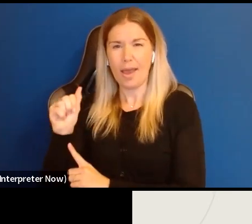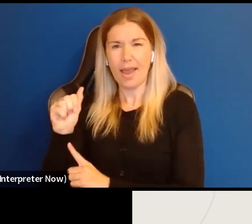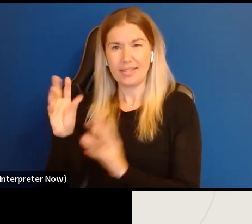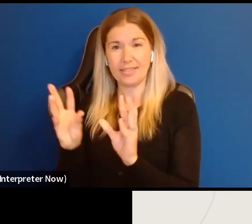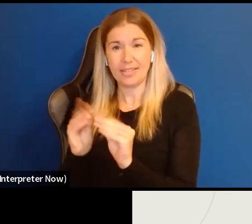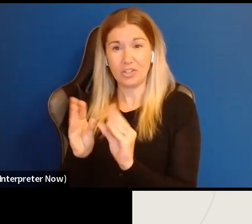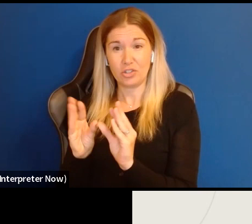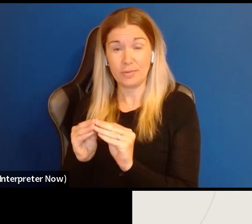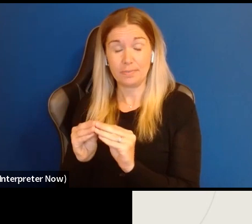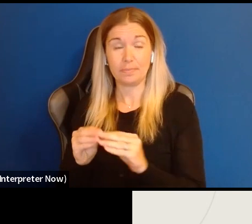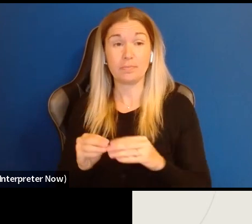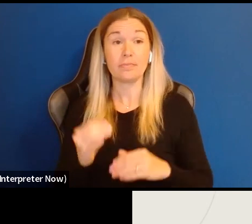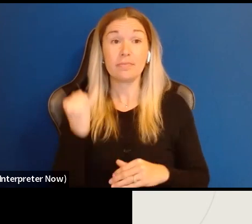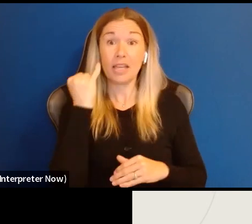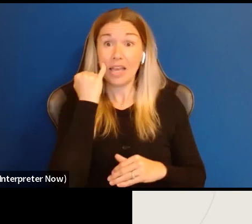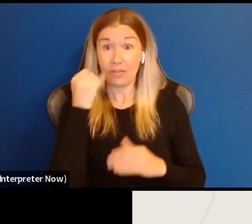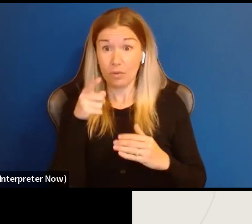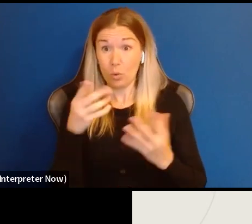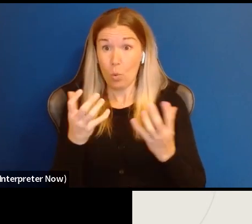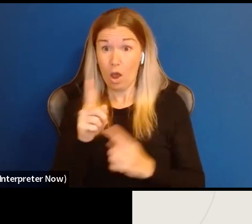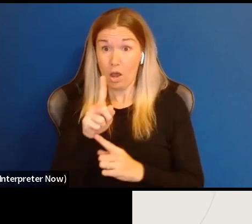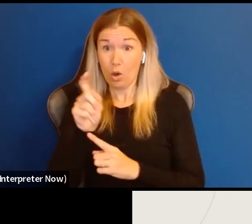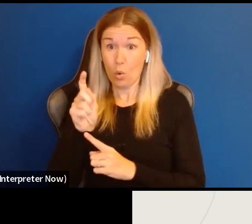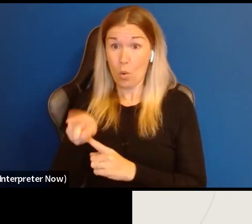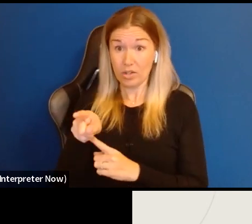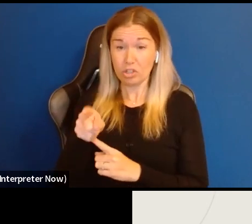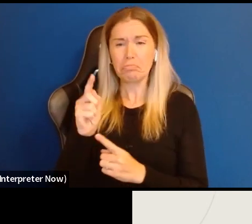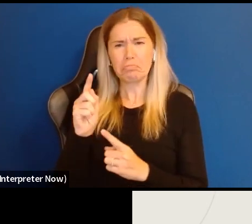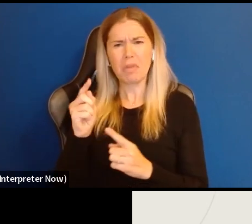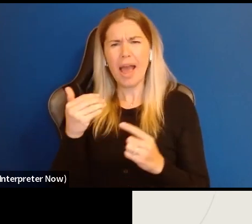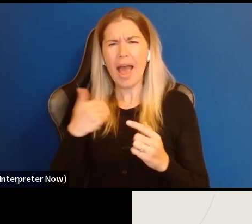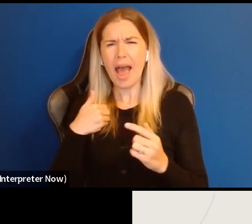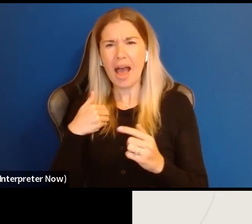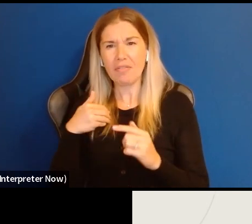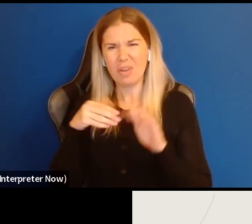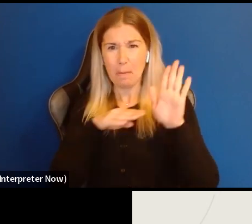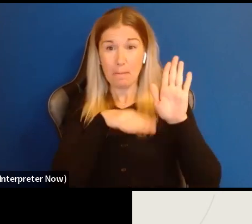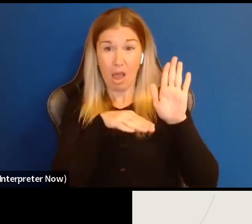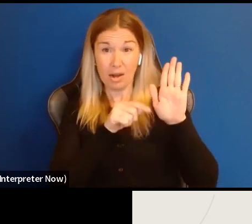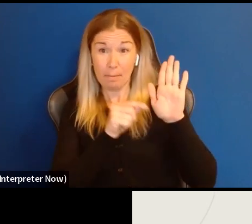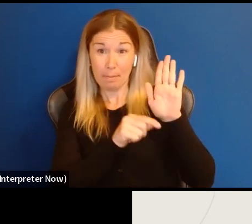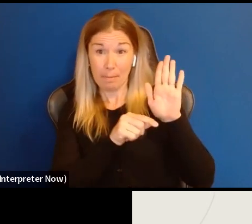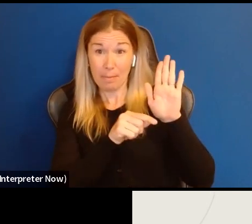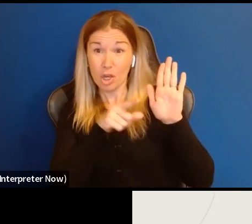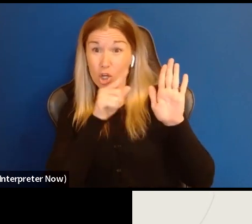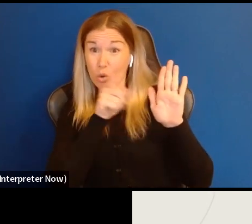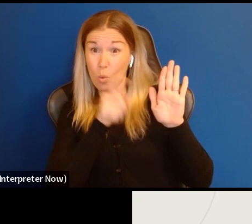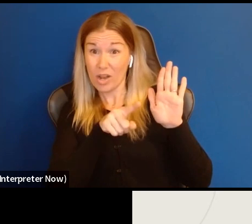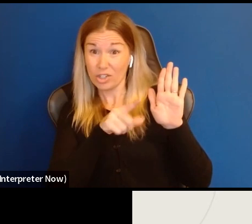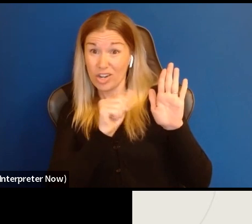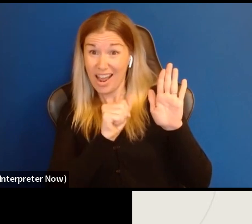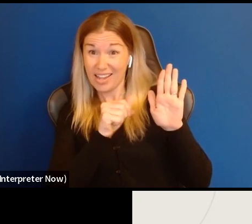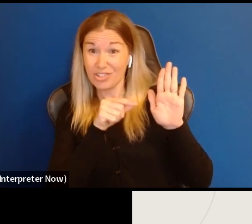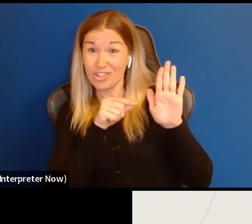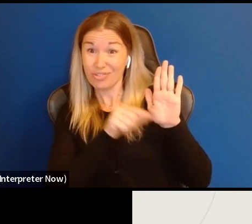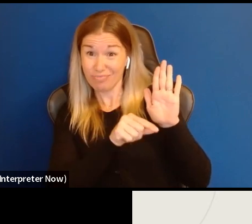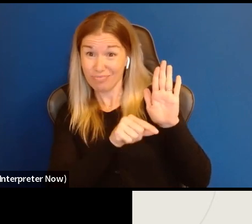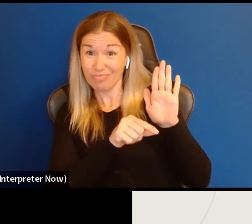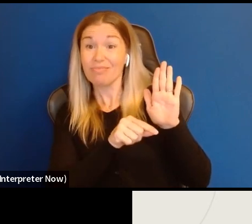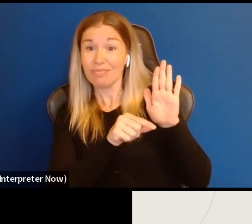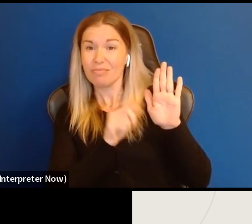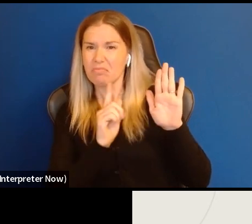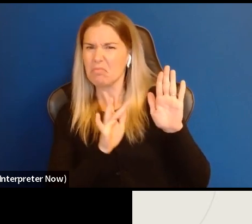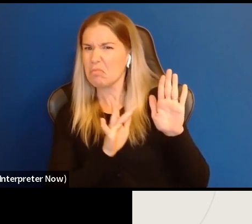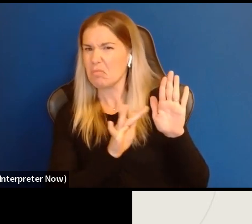question in today's webinar, please use the Q&A button at the bottom of the Zoom interface, which is located alongside your other